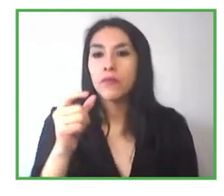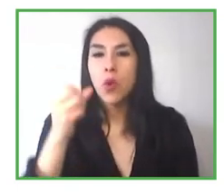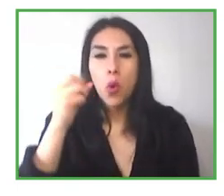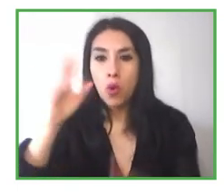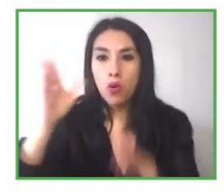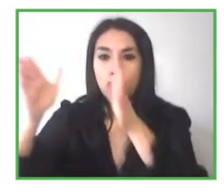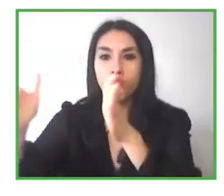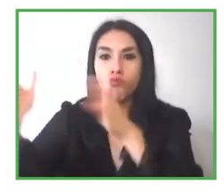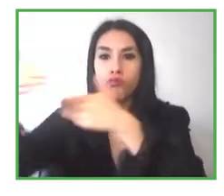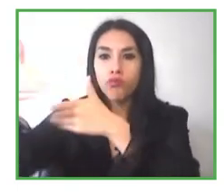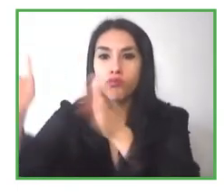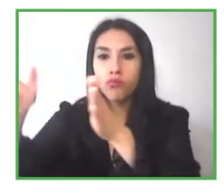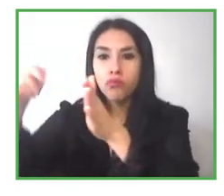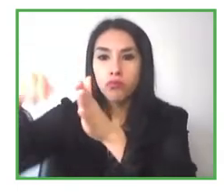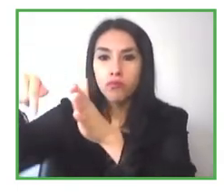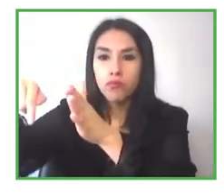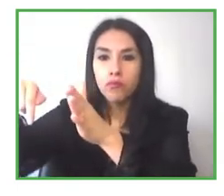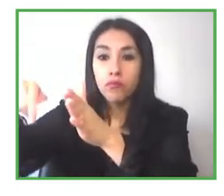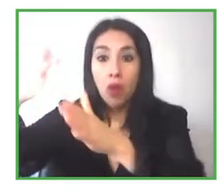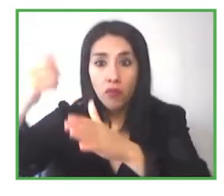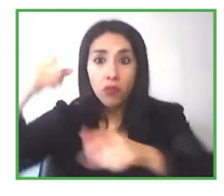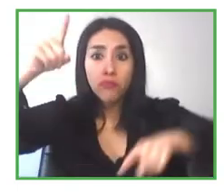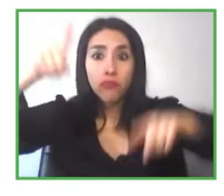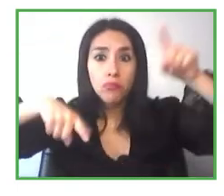the that people are using Seeing AI.